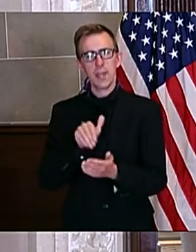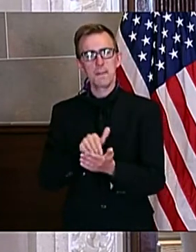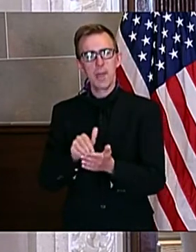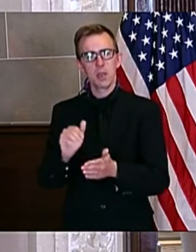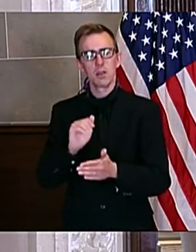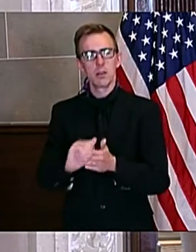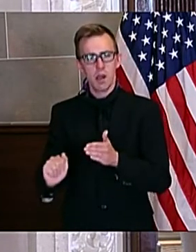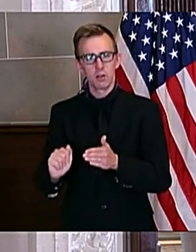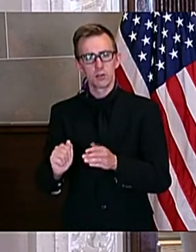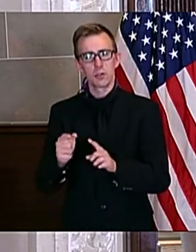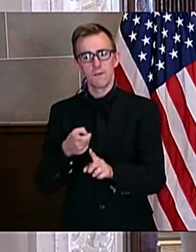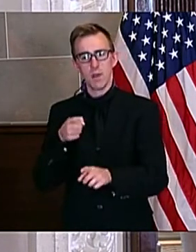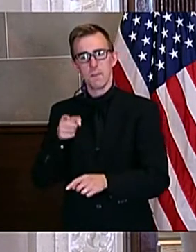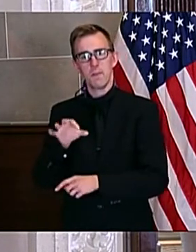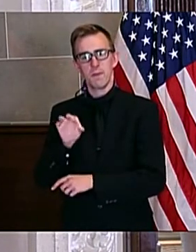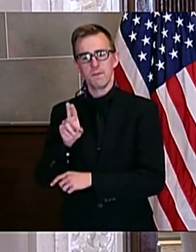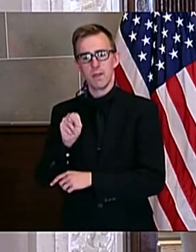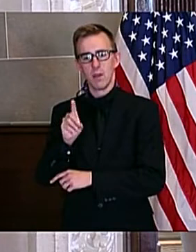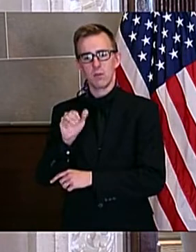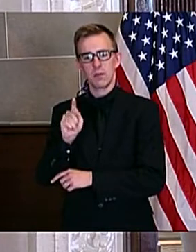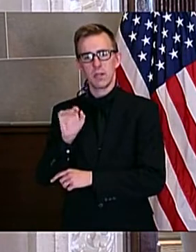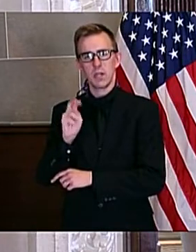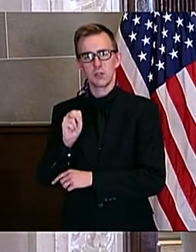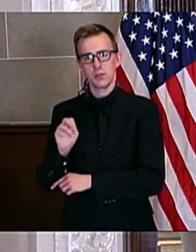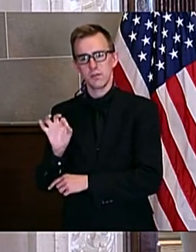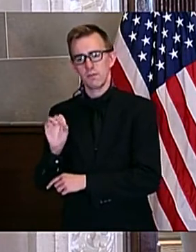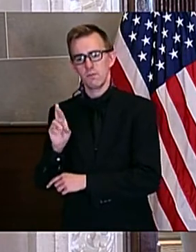from the Foundation formula.